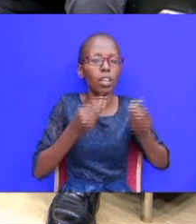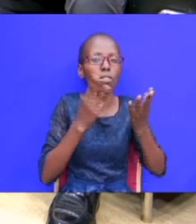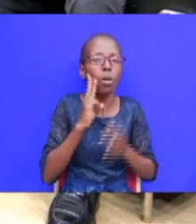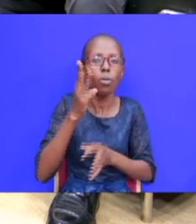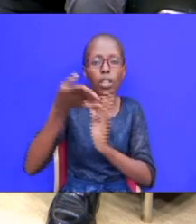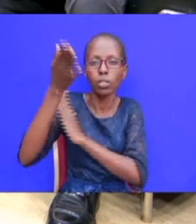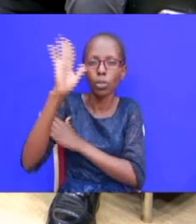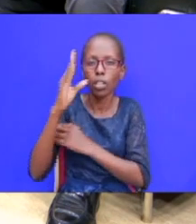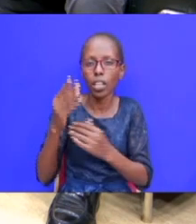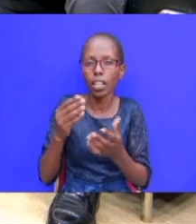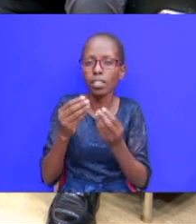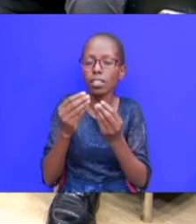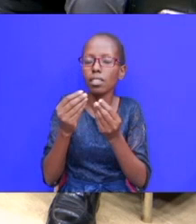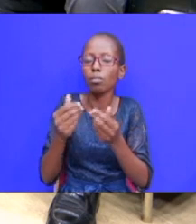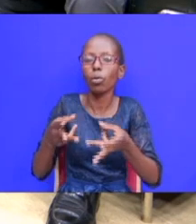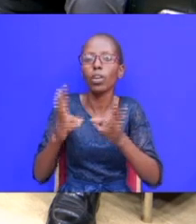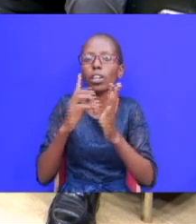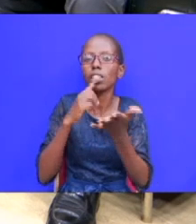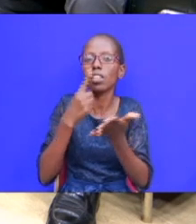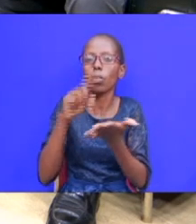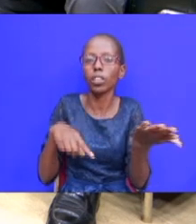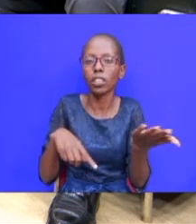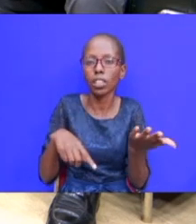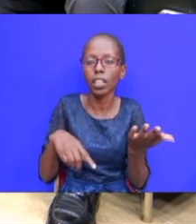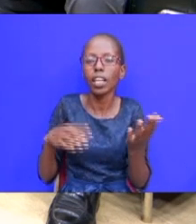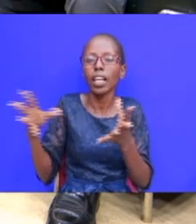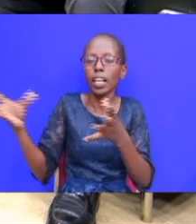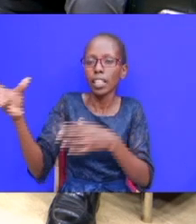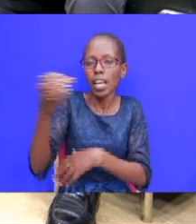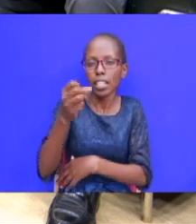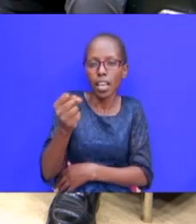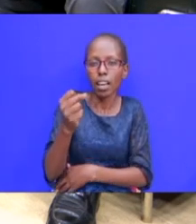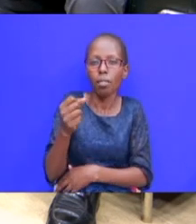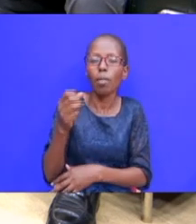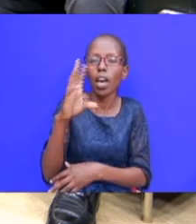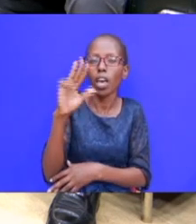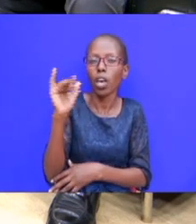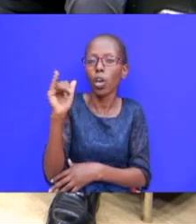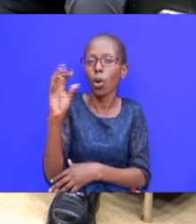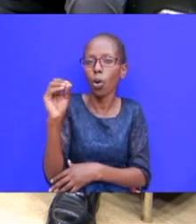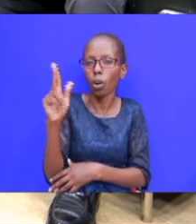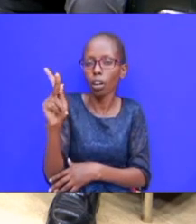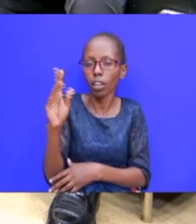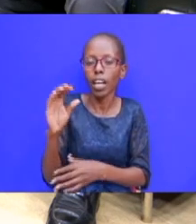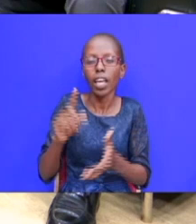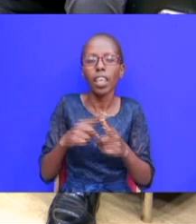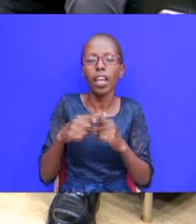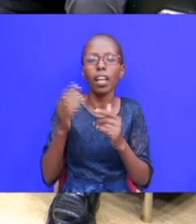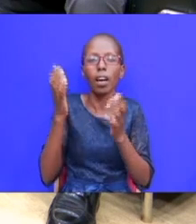in simple terms christ says take my yoke upon you and the burden will be lighter